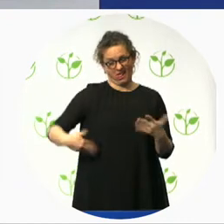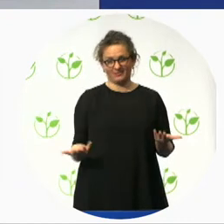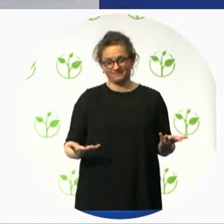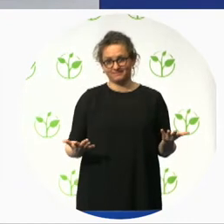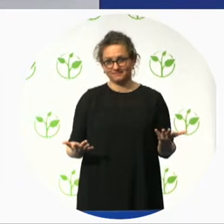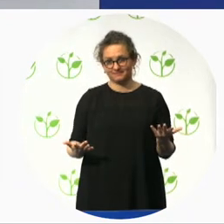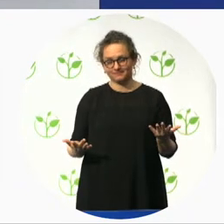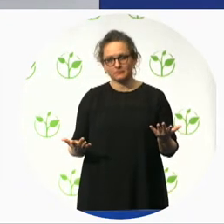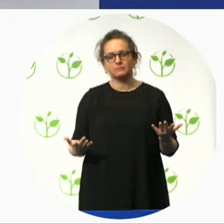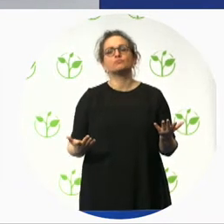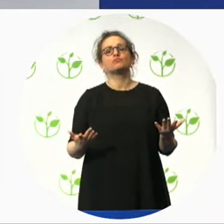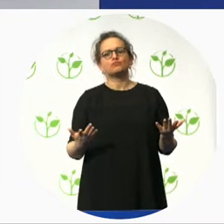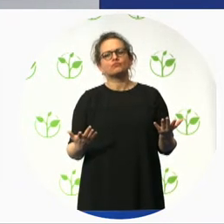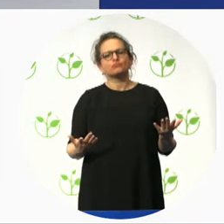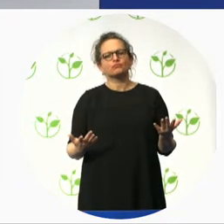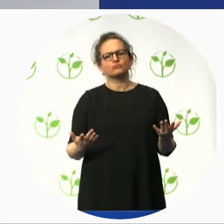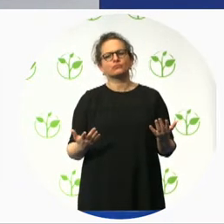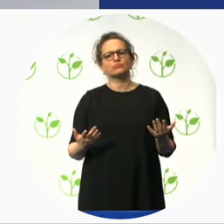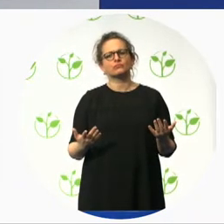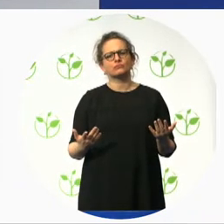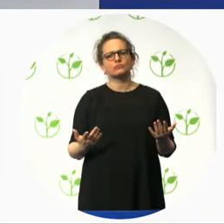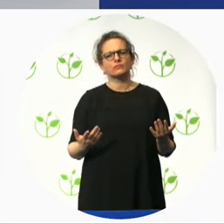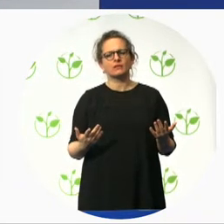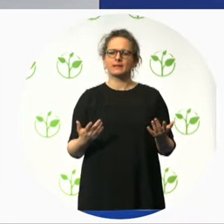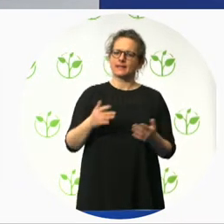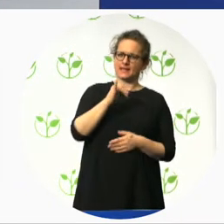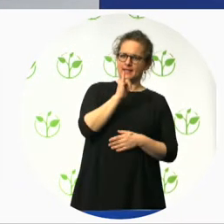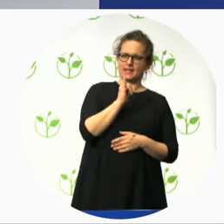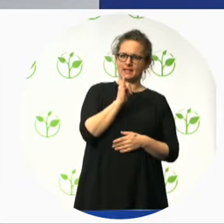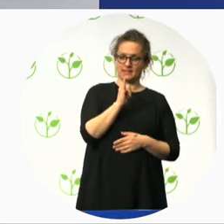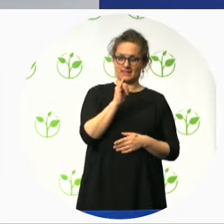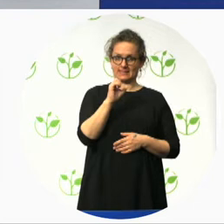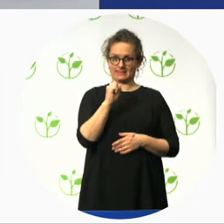regional practices, international ISO standards and universal design.